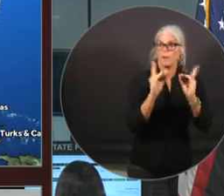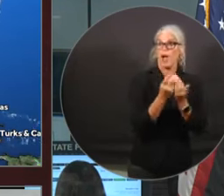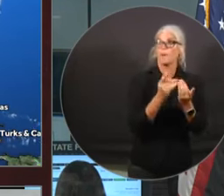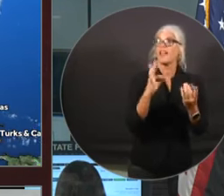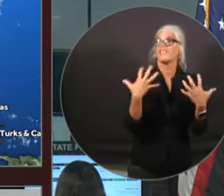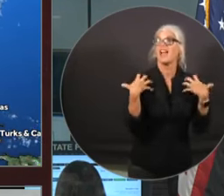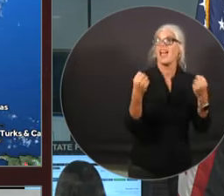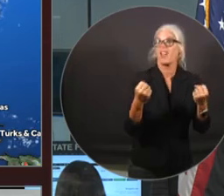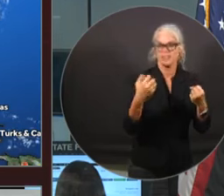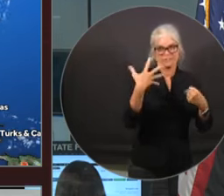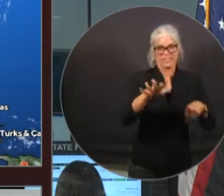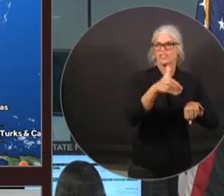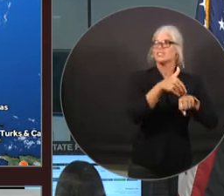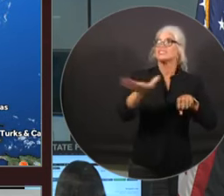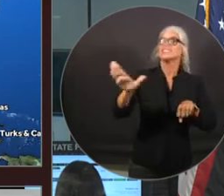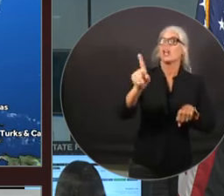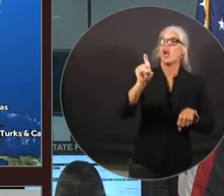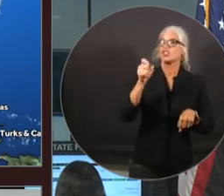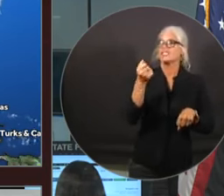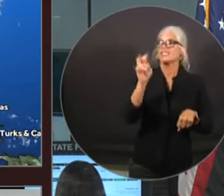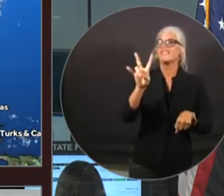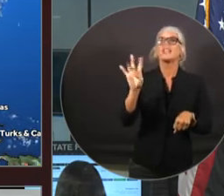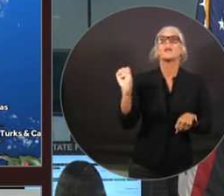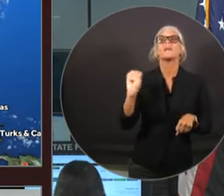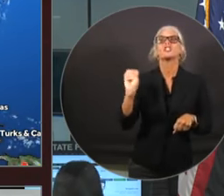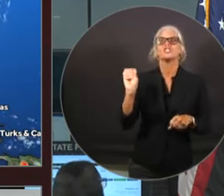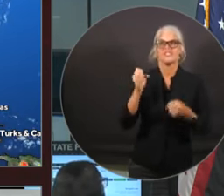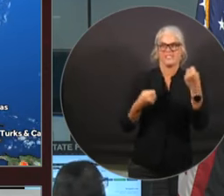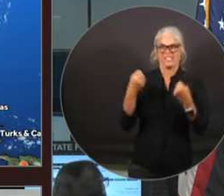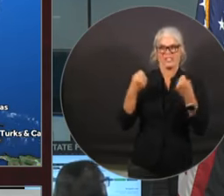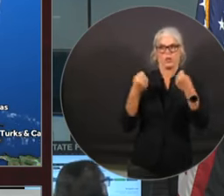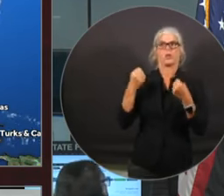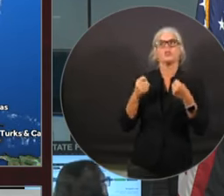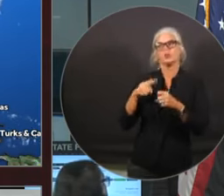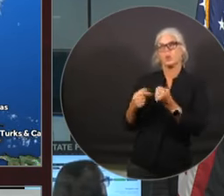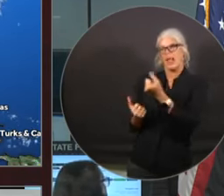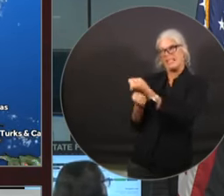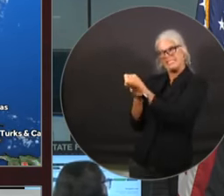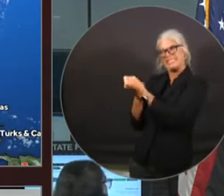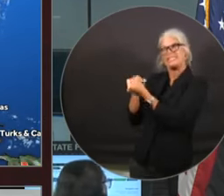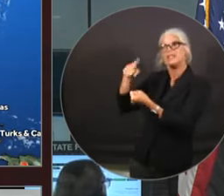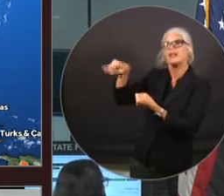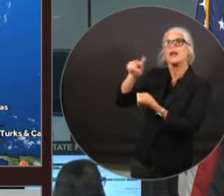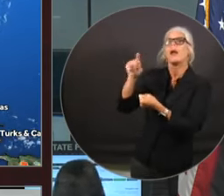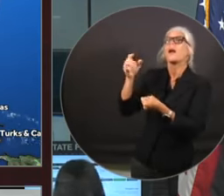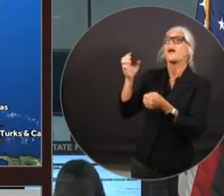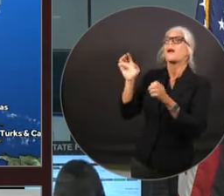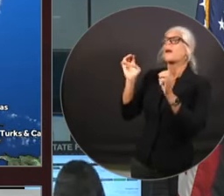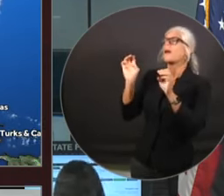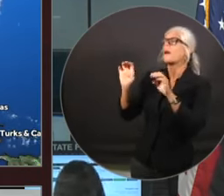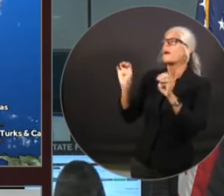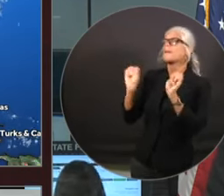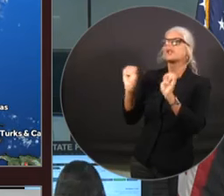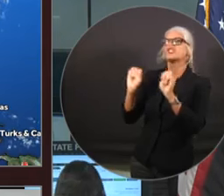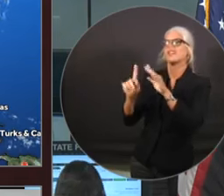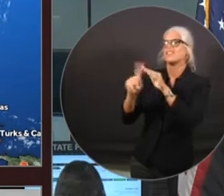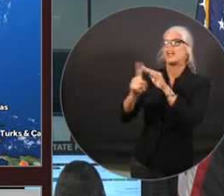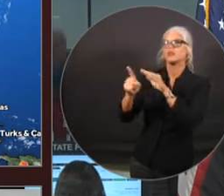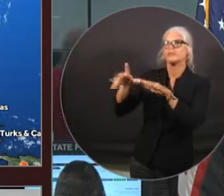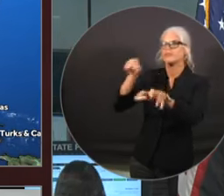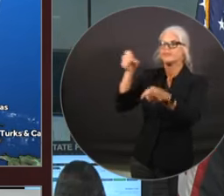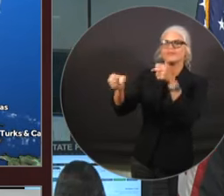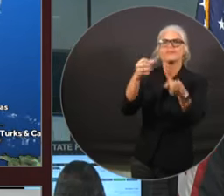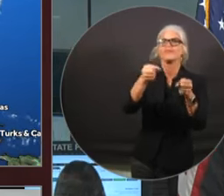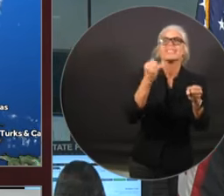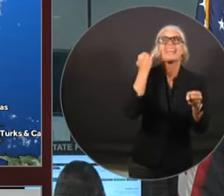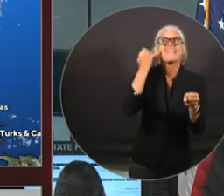emergency vehicles to support emergency evacuations and patient transport as needed. Staging is currently in